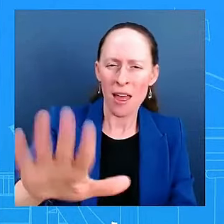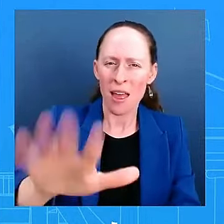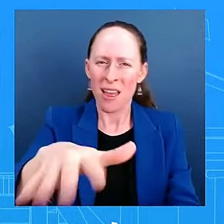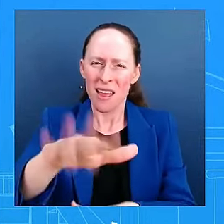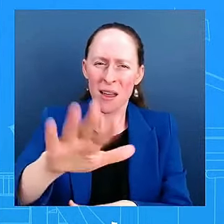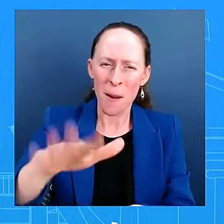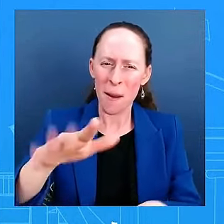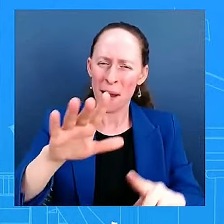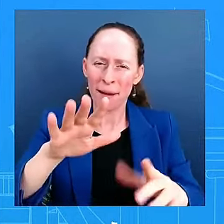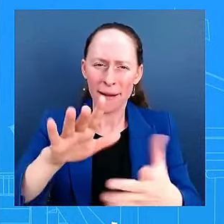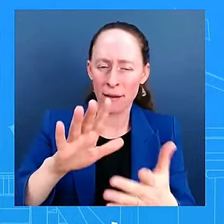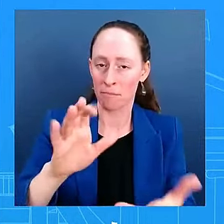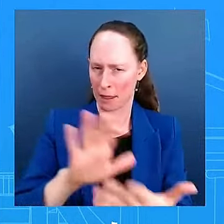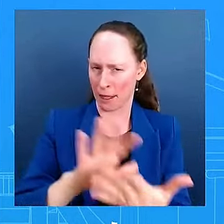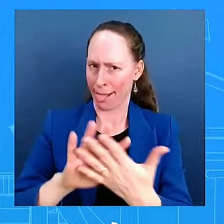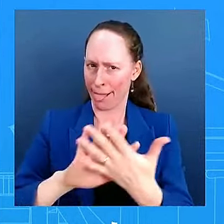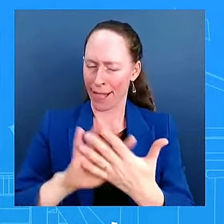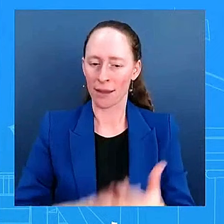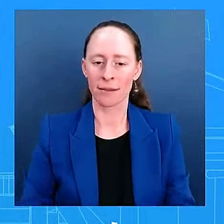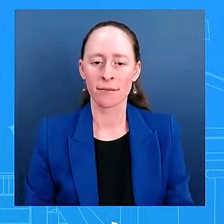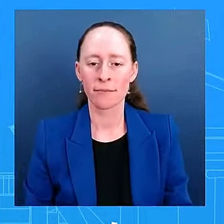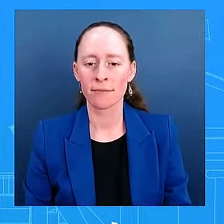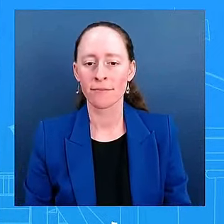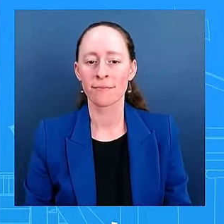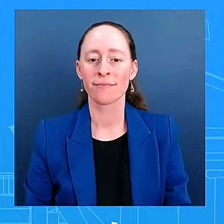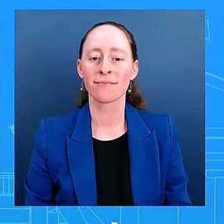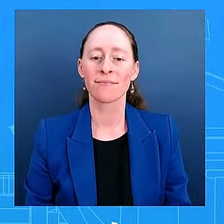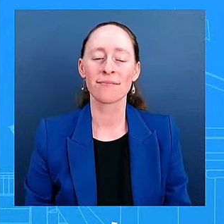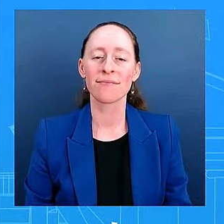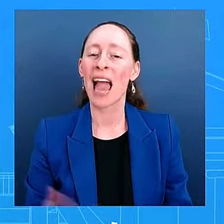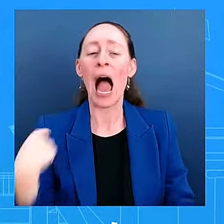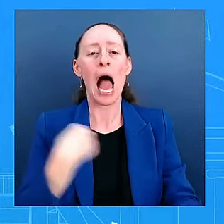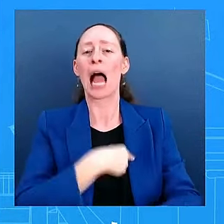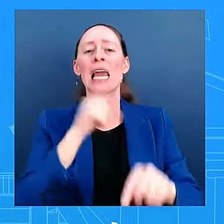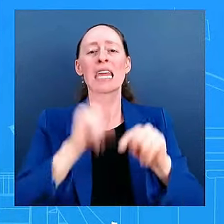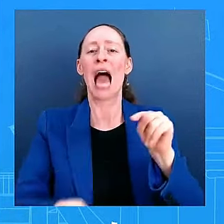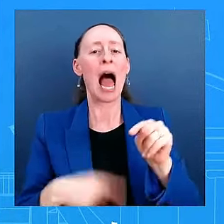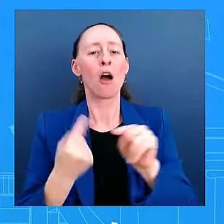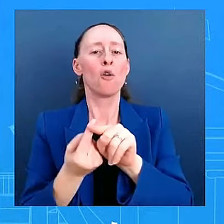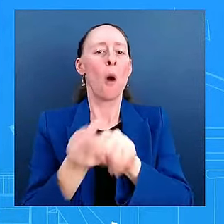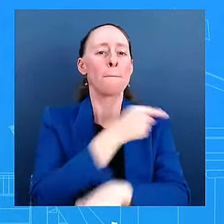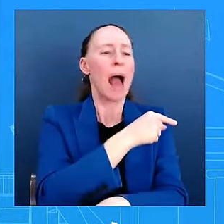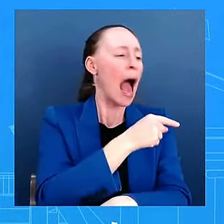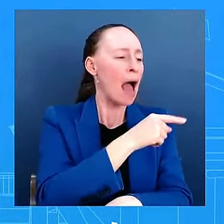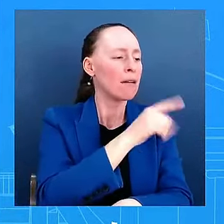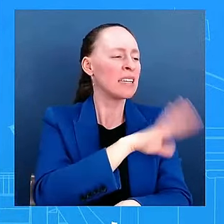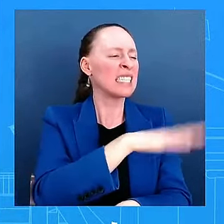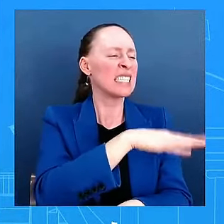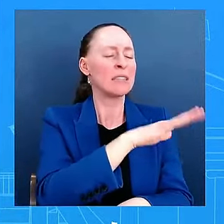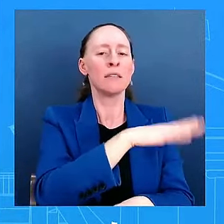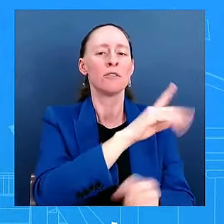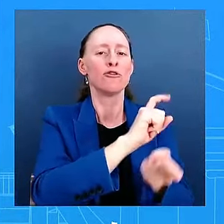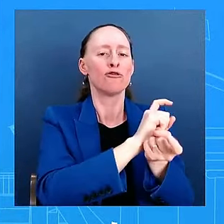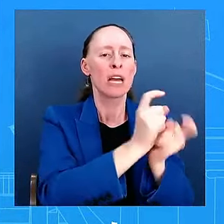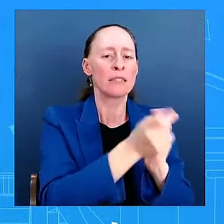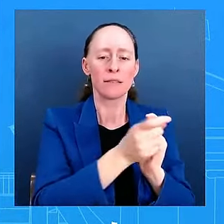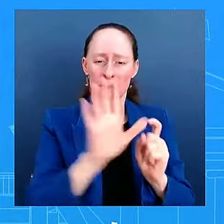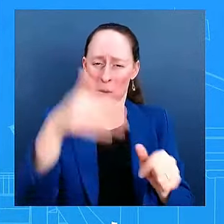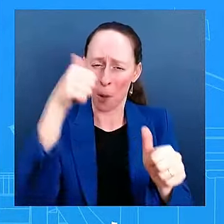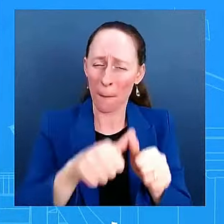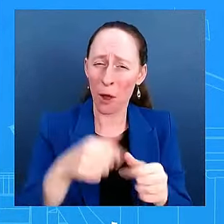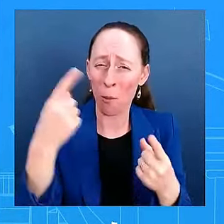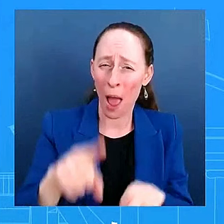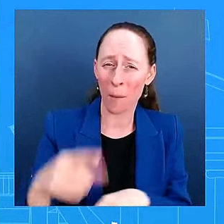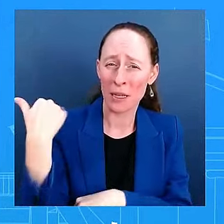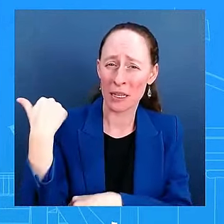we can't rewrite history. We have to remember what happened in 2022. 2022 is a perfect example, actually, because when we came